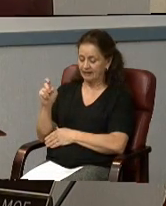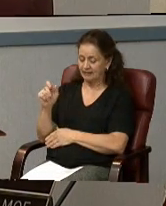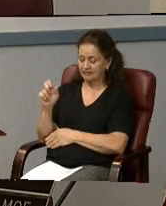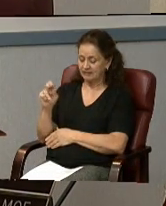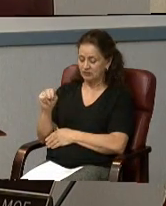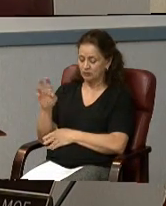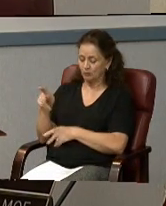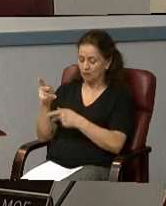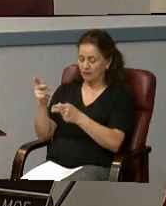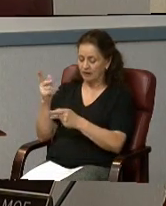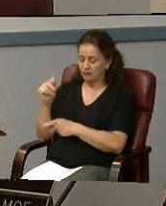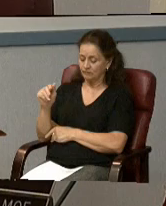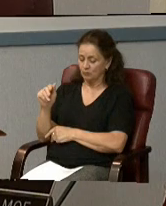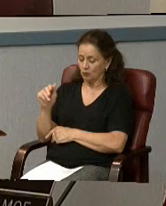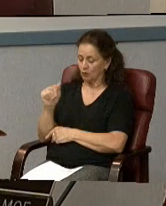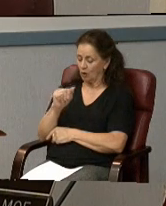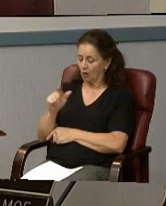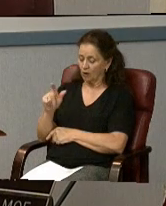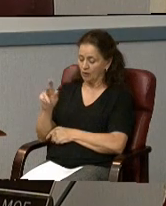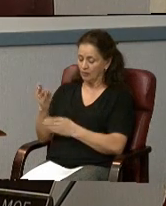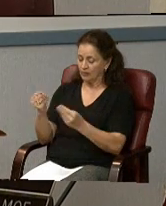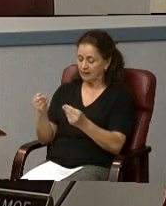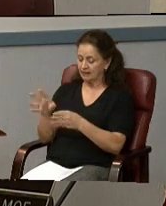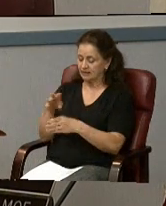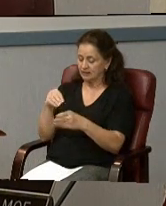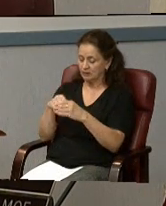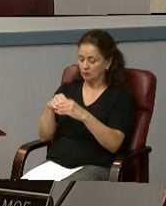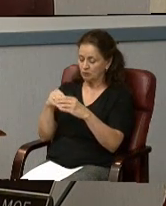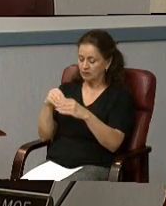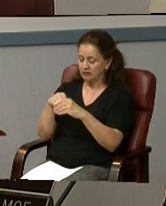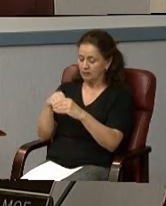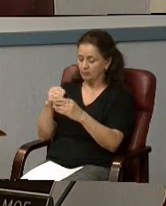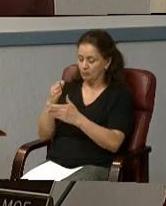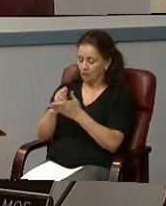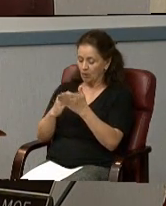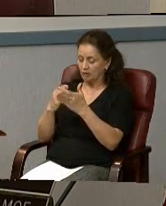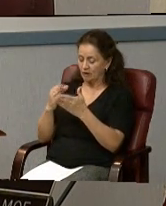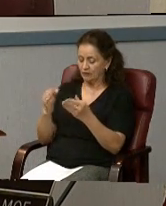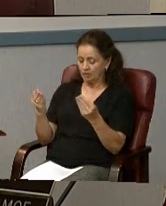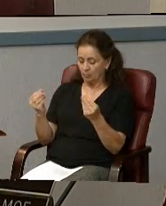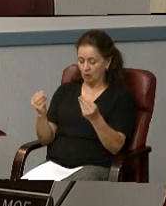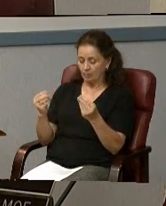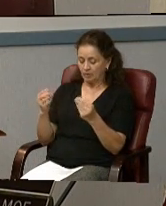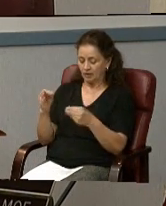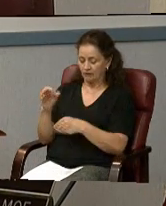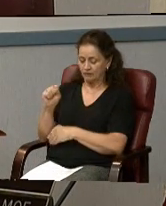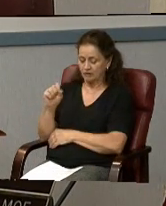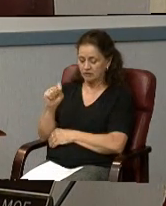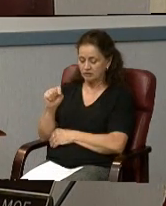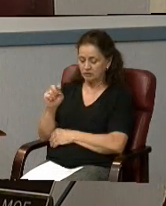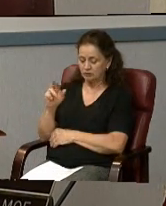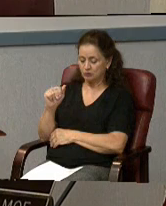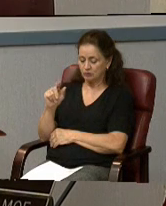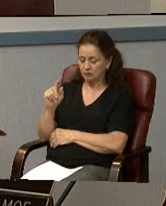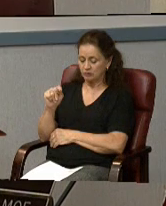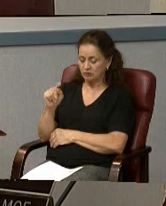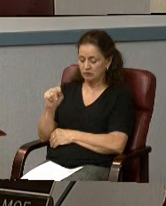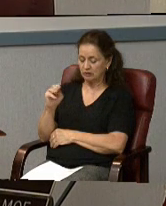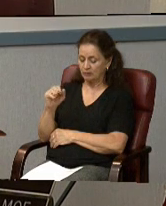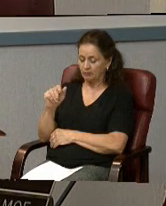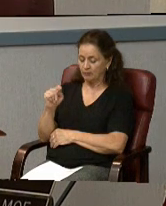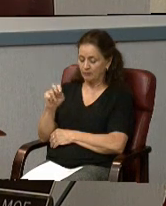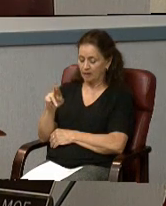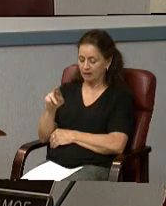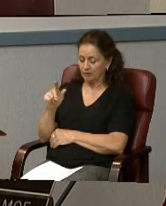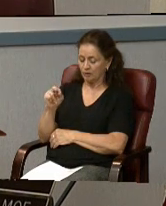the land included within part of the property of Strip Matter Land LLC, recorded in the land records